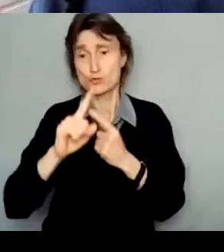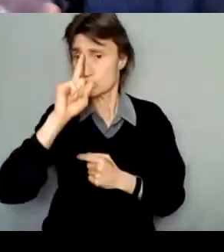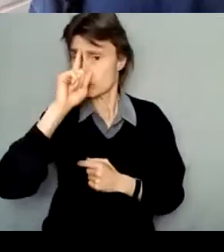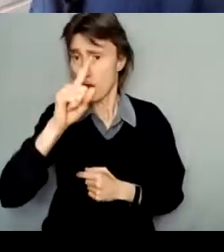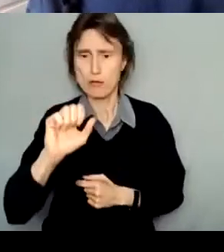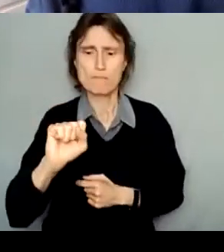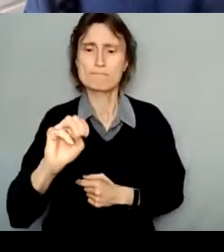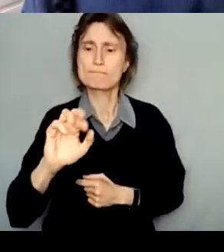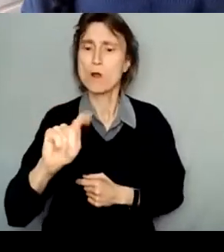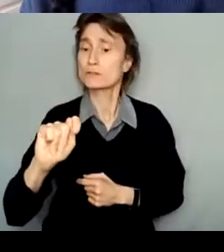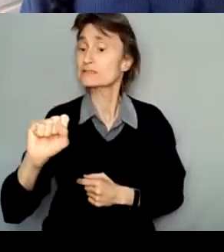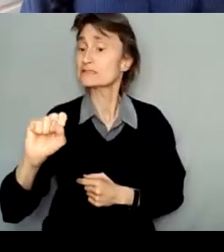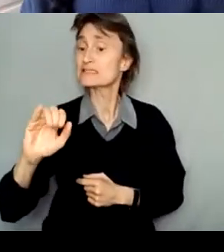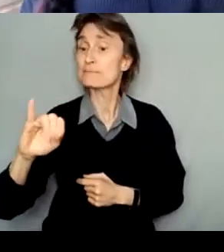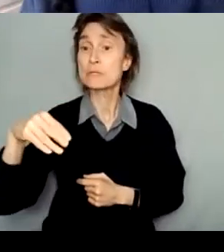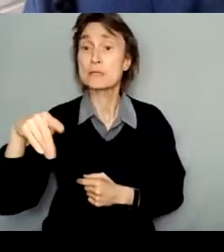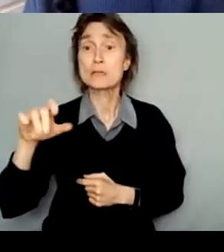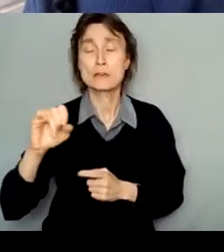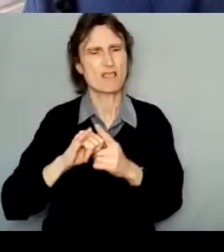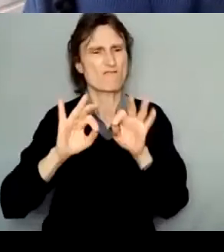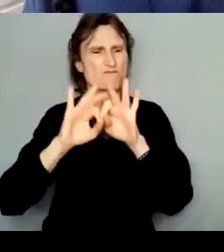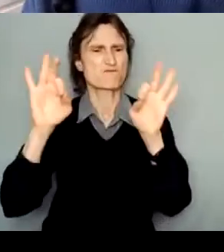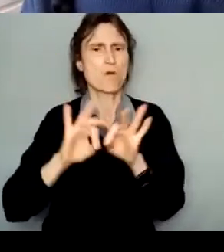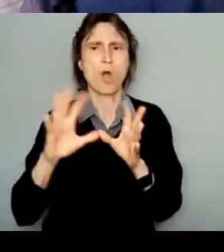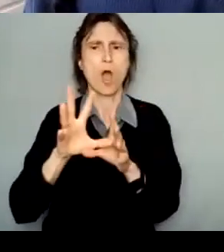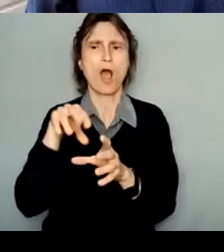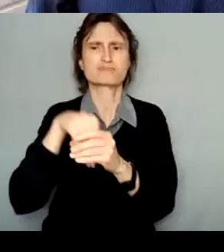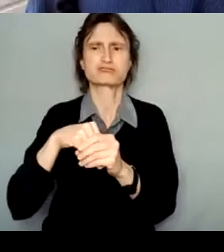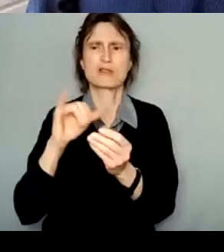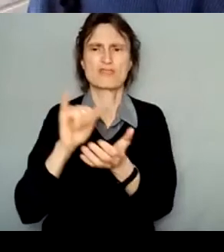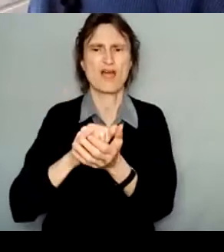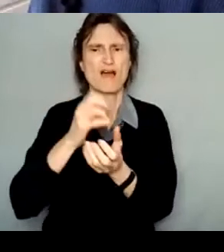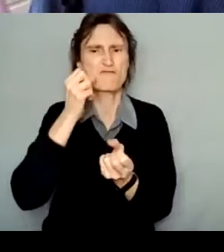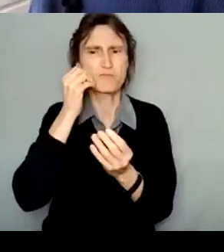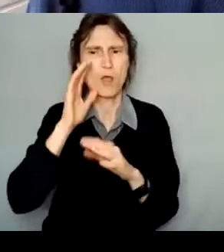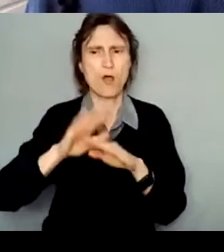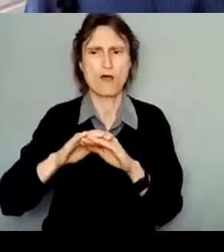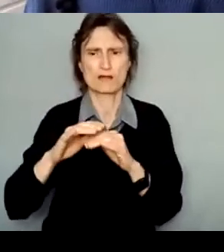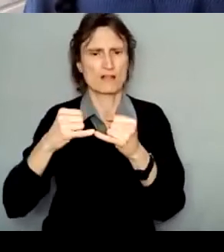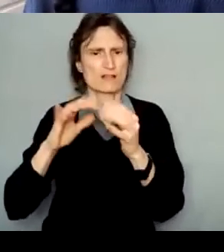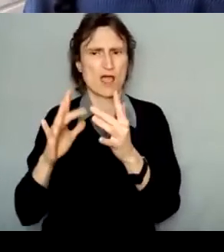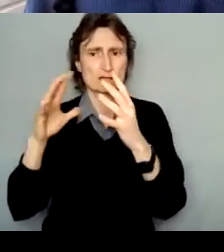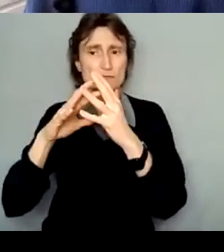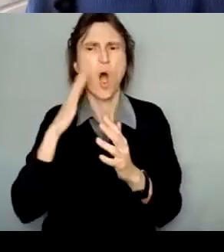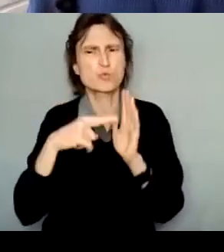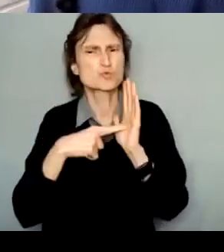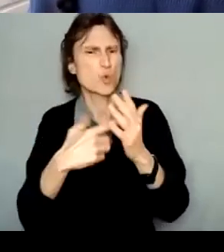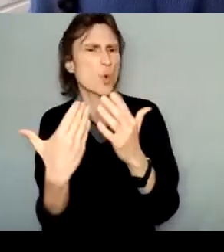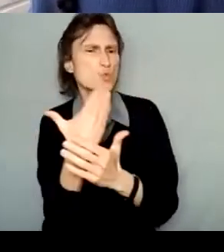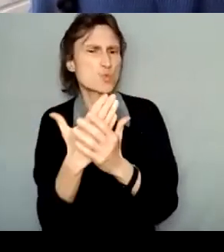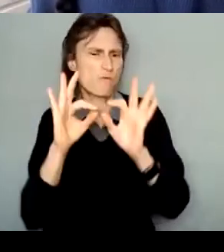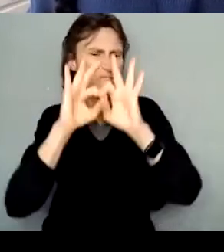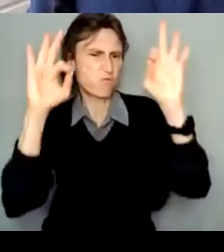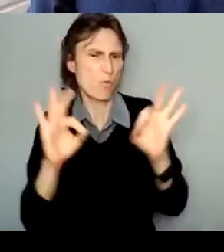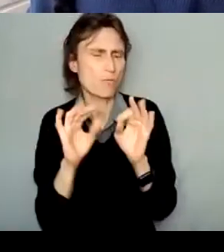located directly in the application form online. And I'm going to show a screenshot of the new budget form with some examples in a moment.